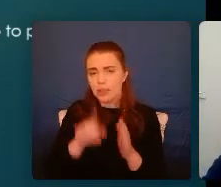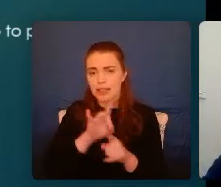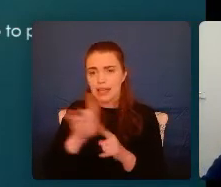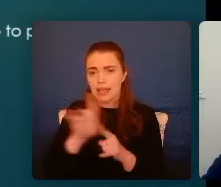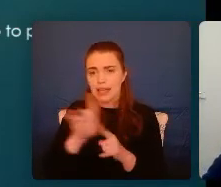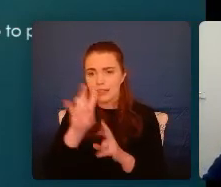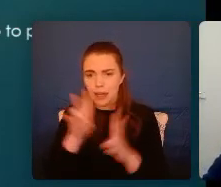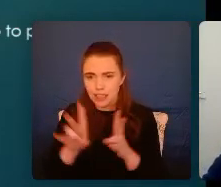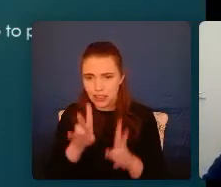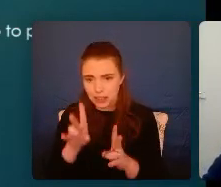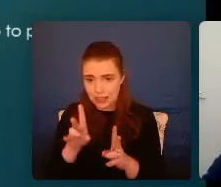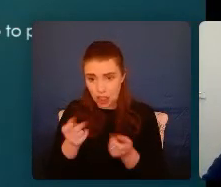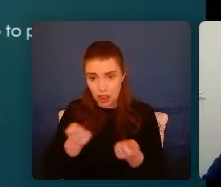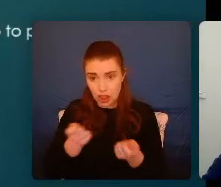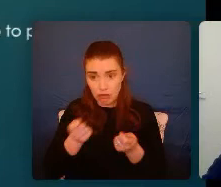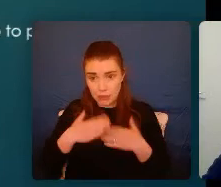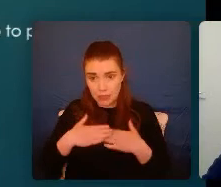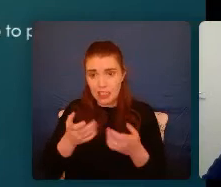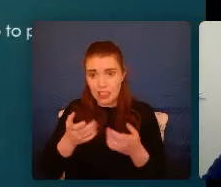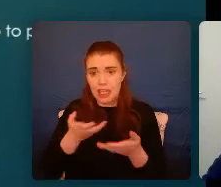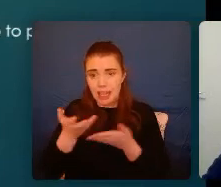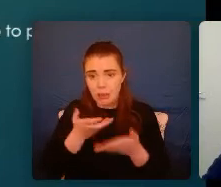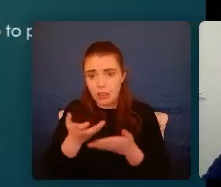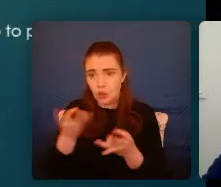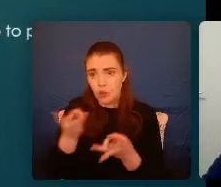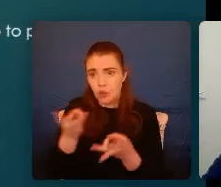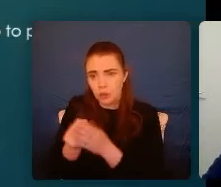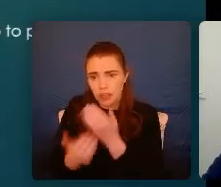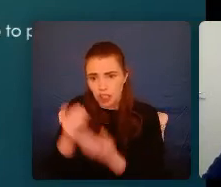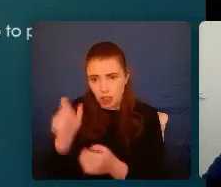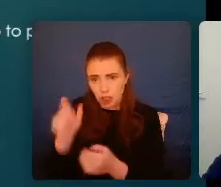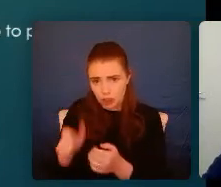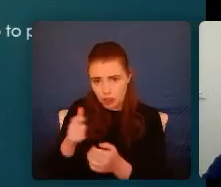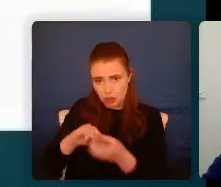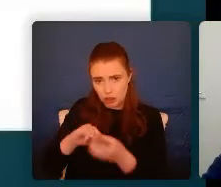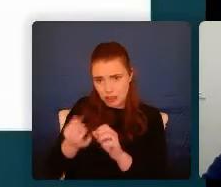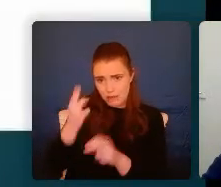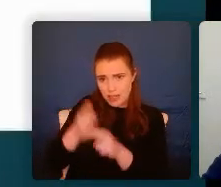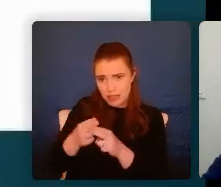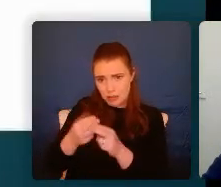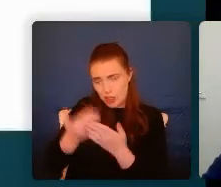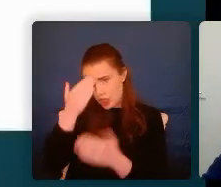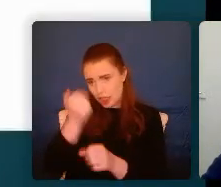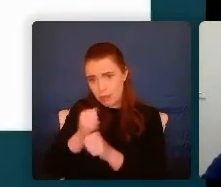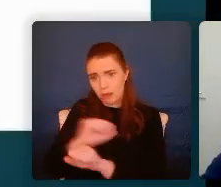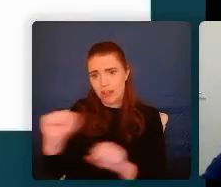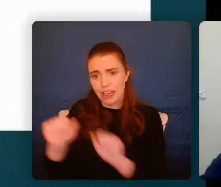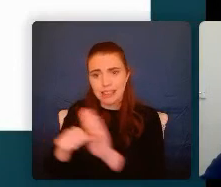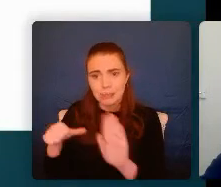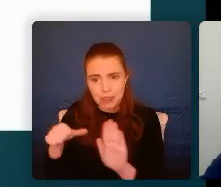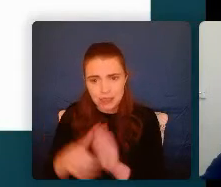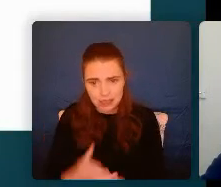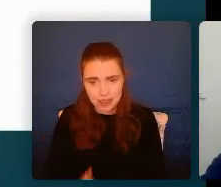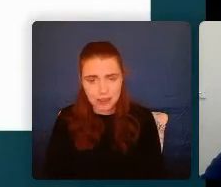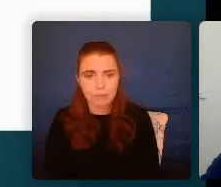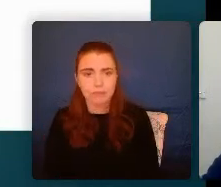as a therapist or a person working with young people, try to understand the experiences of this young person. What we